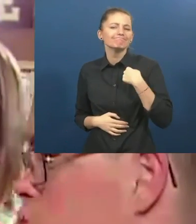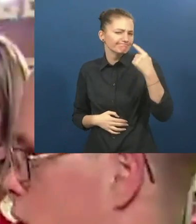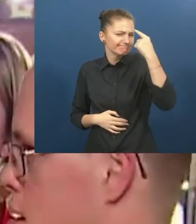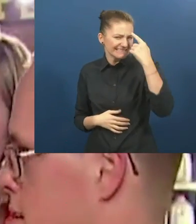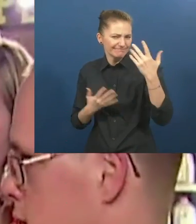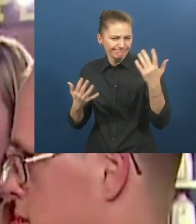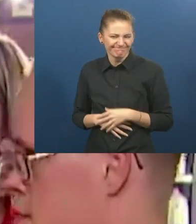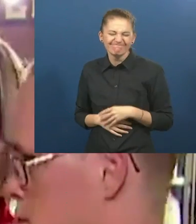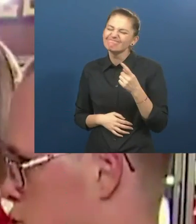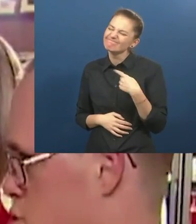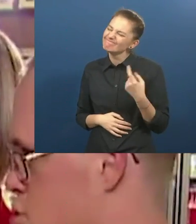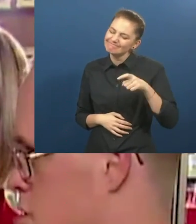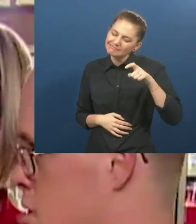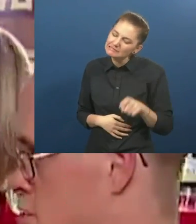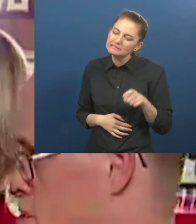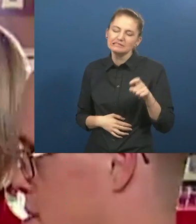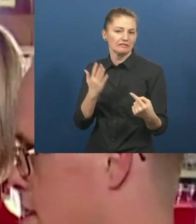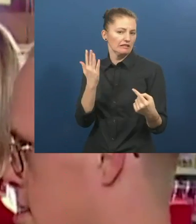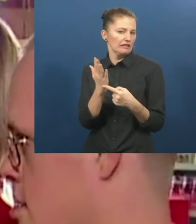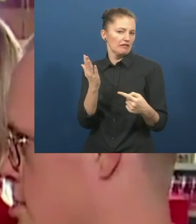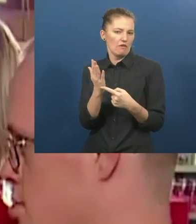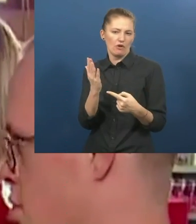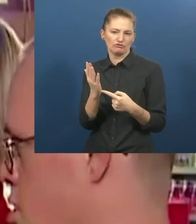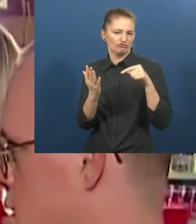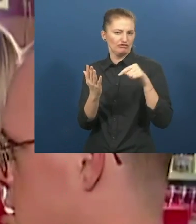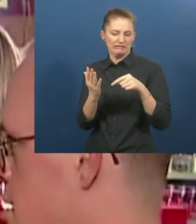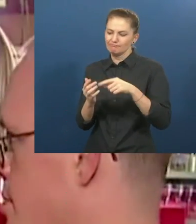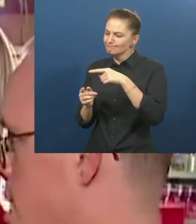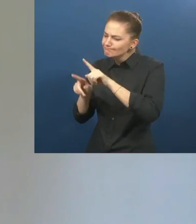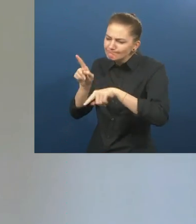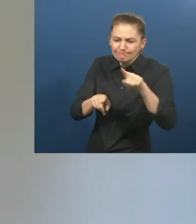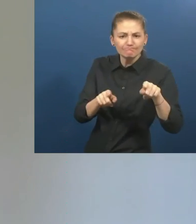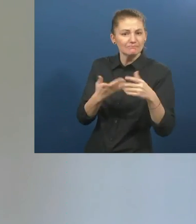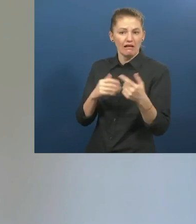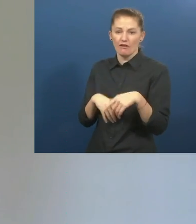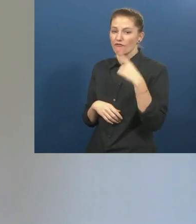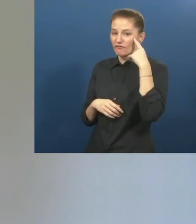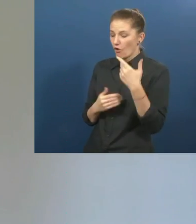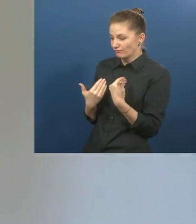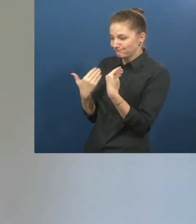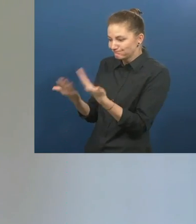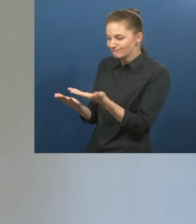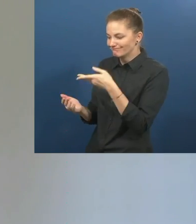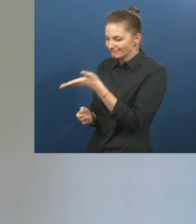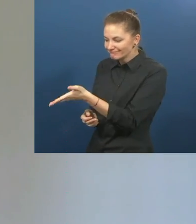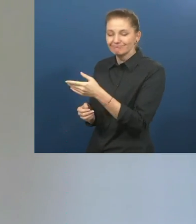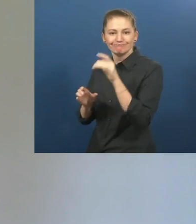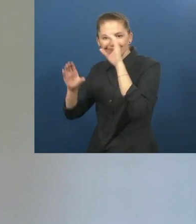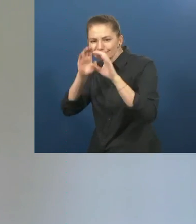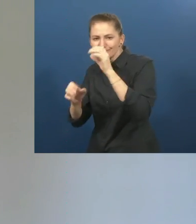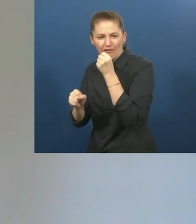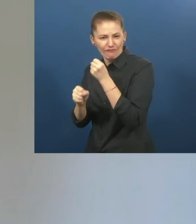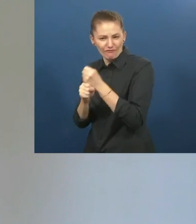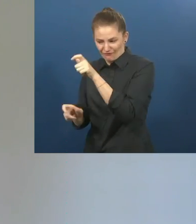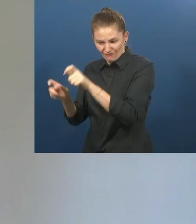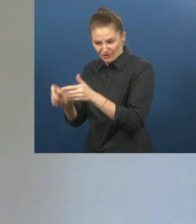I think we desperately need advances in technology within this field at all levels. So I think we need increased access to technology for the employment seekers